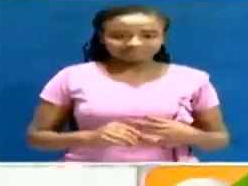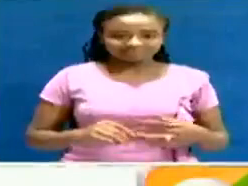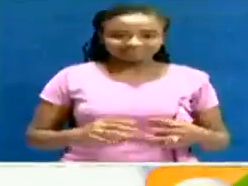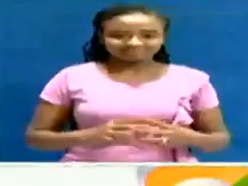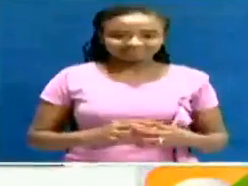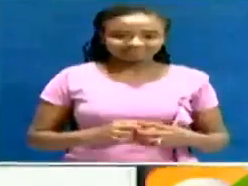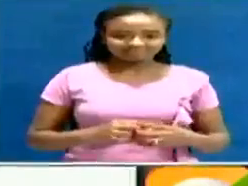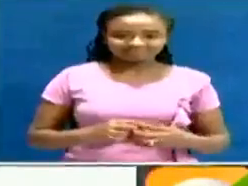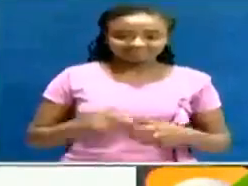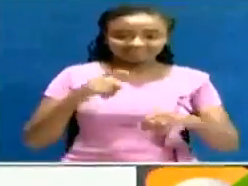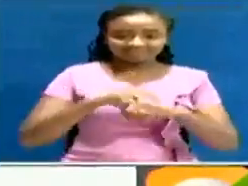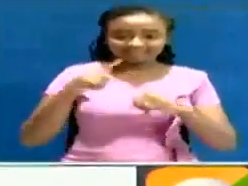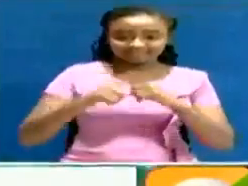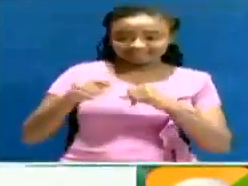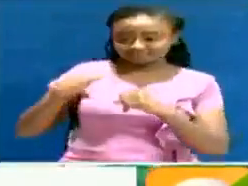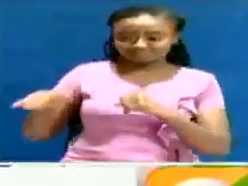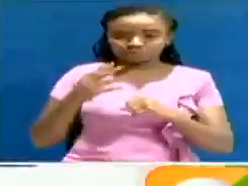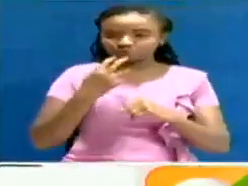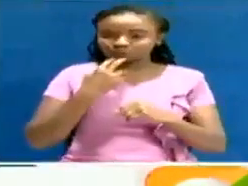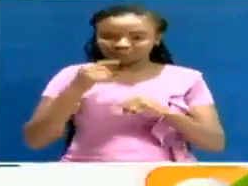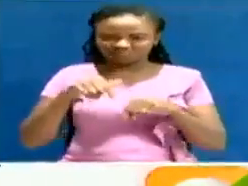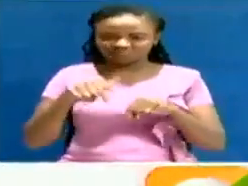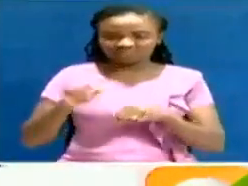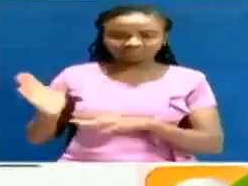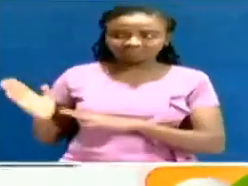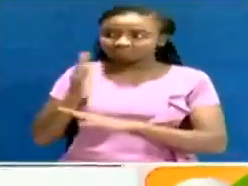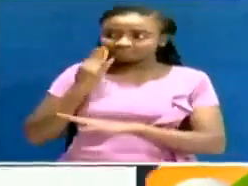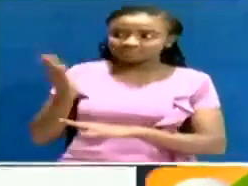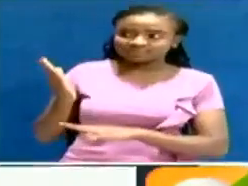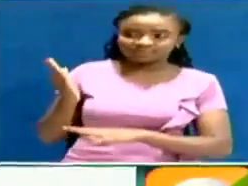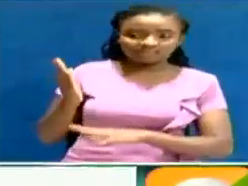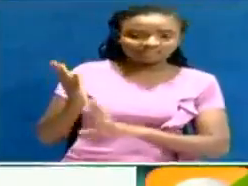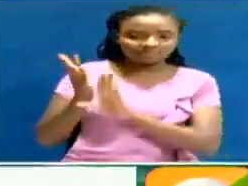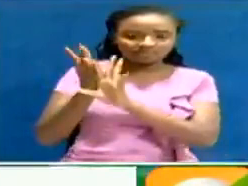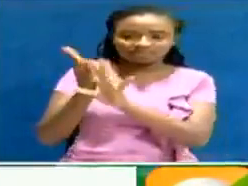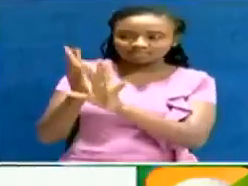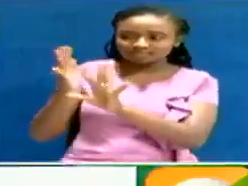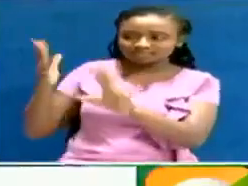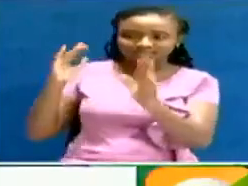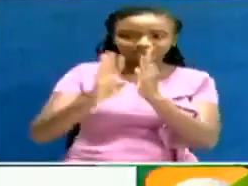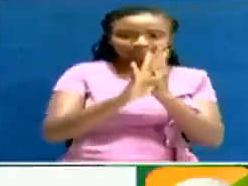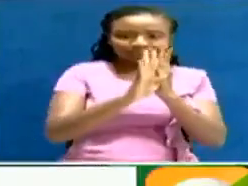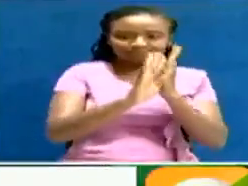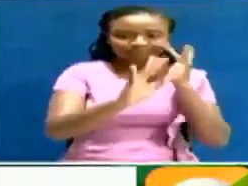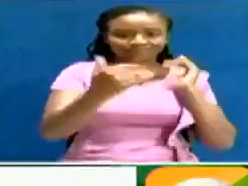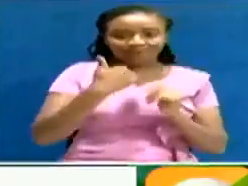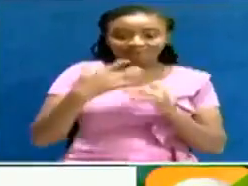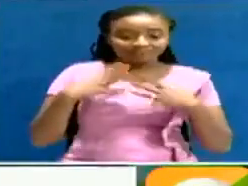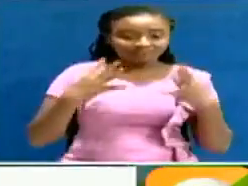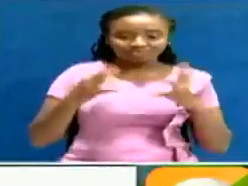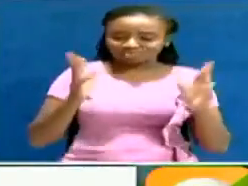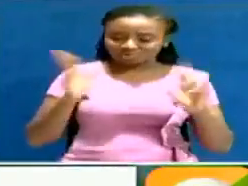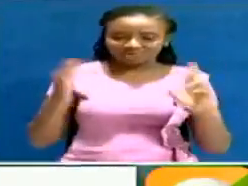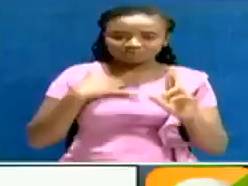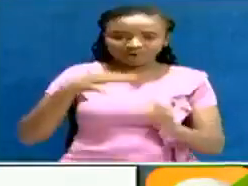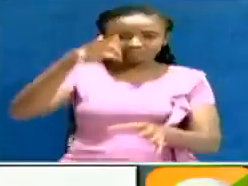When the doors opened at 6am on Tuesday morning, long queues were visible at polling centres in Bonchari constituency, with locals rushing